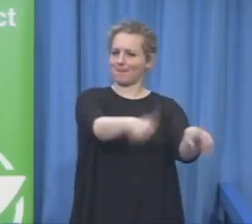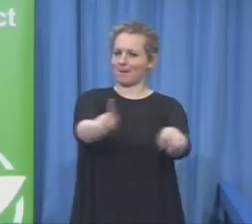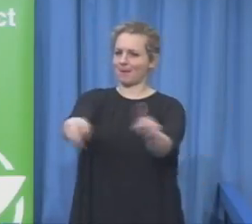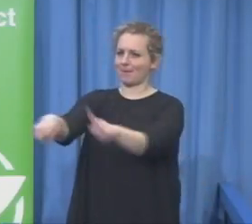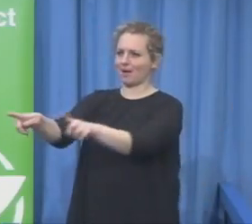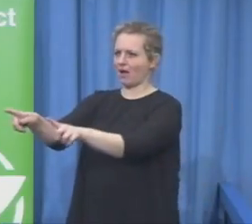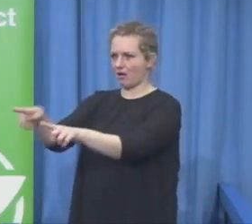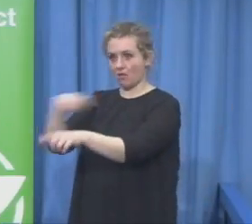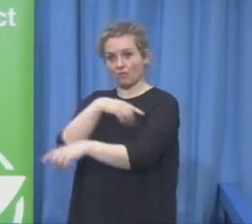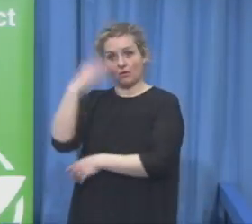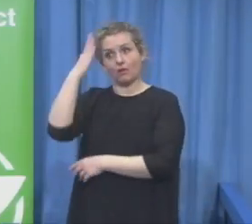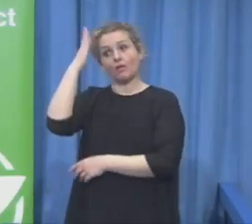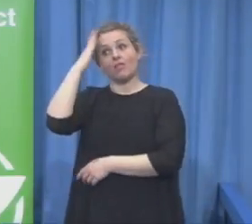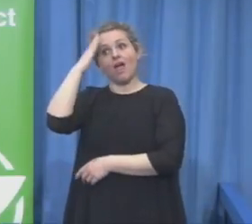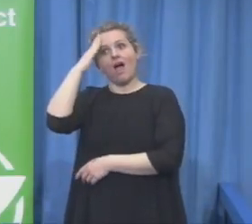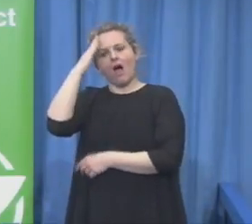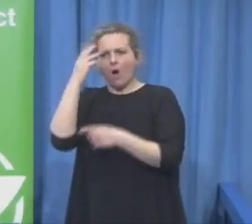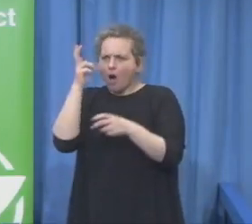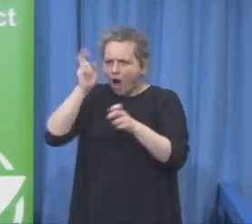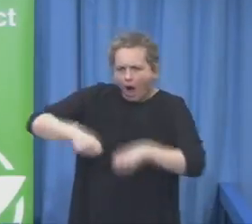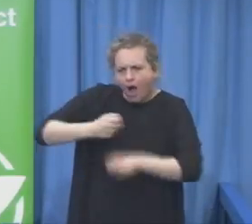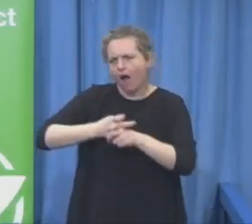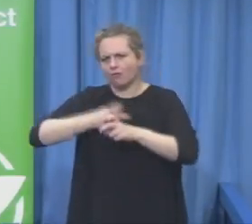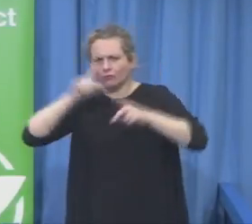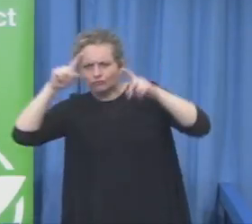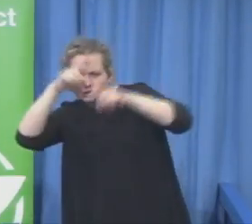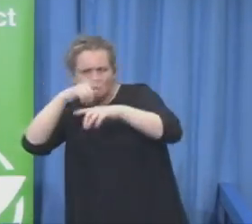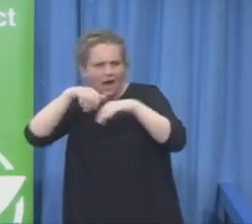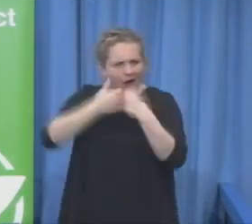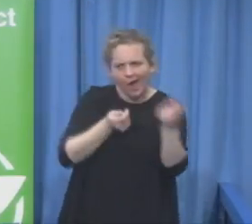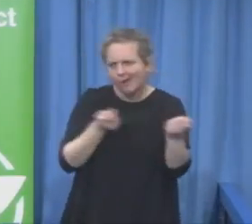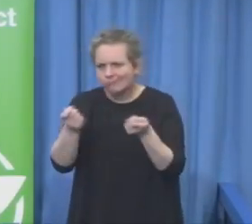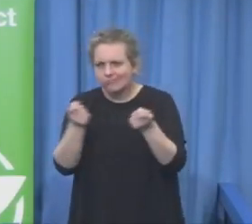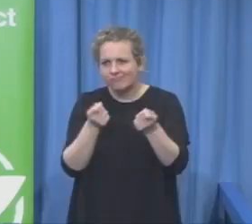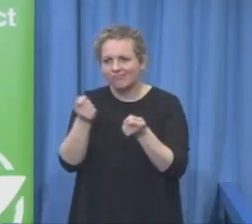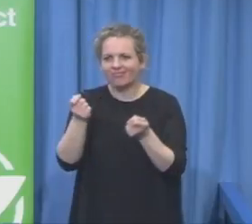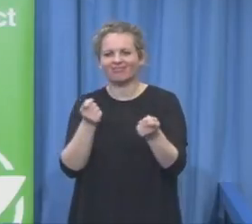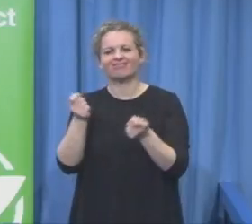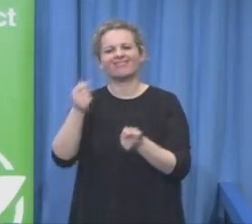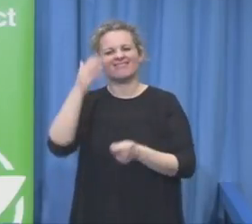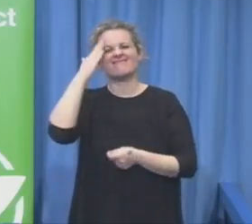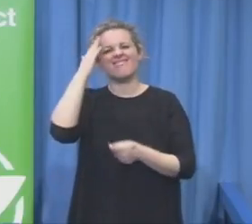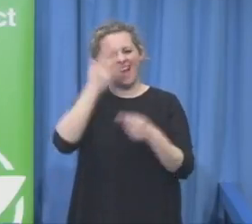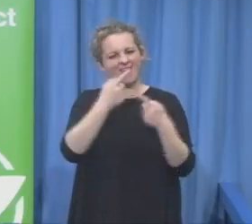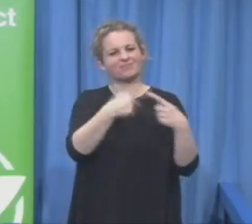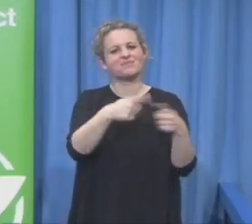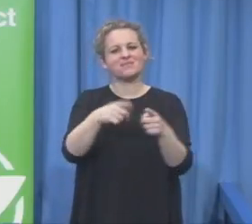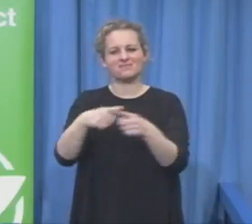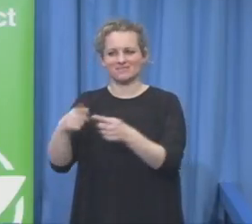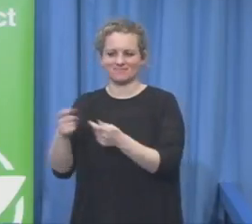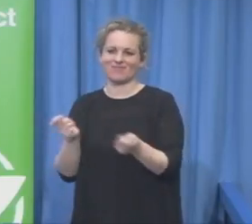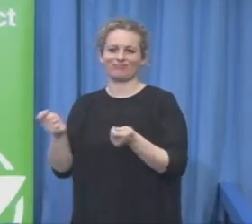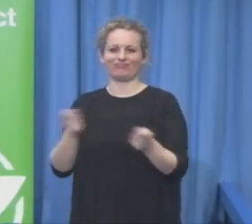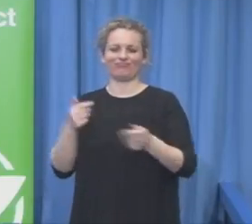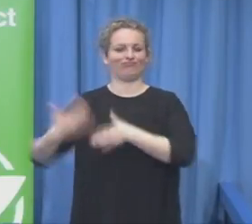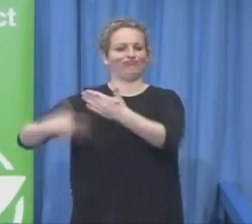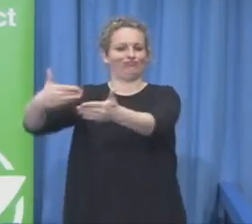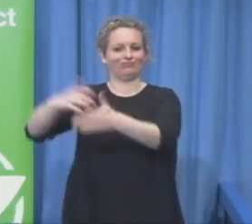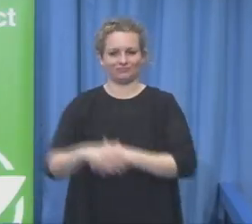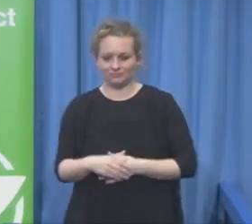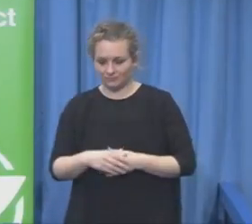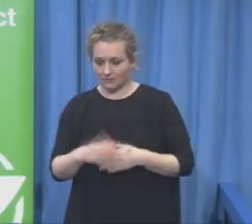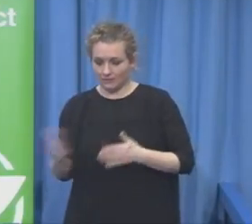I could just comment on that. One of the biggest barriers, at least in my country, has been that